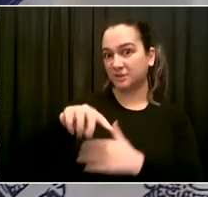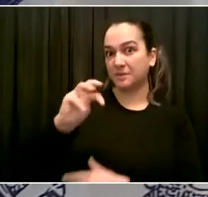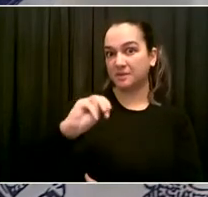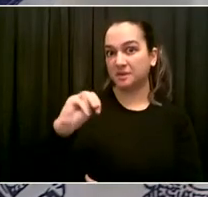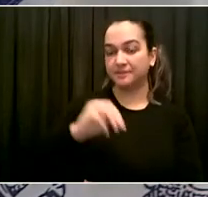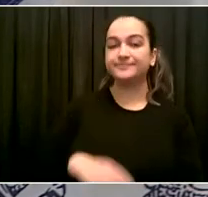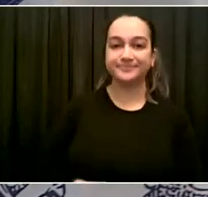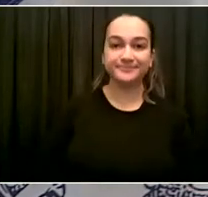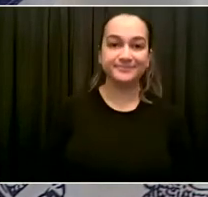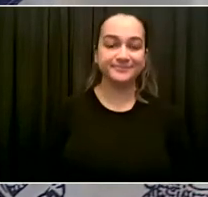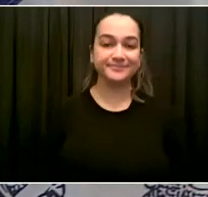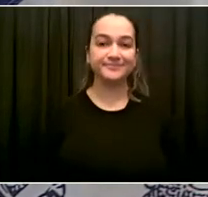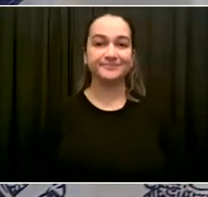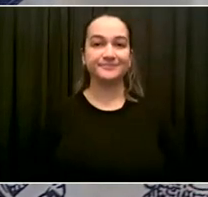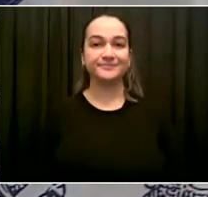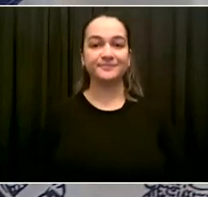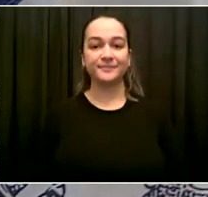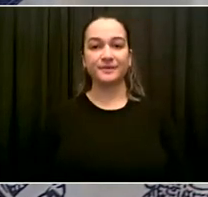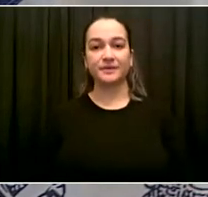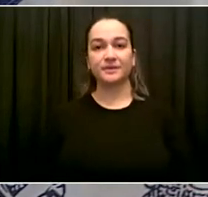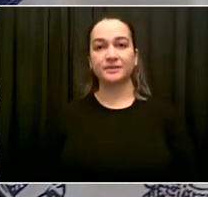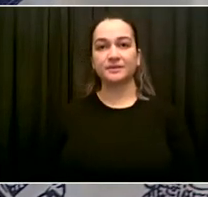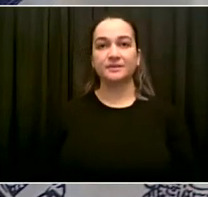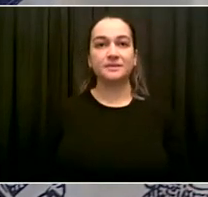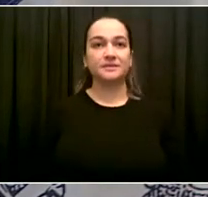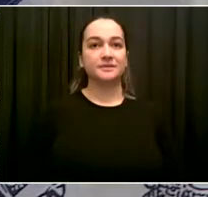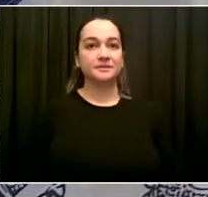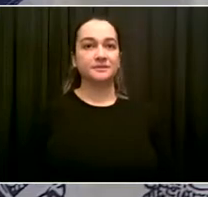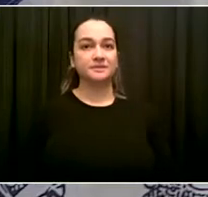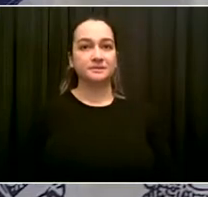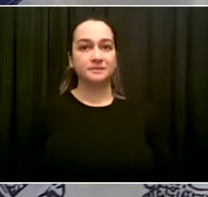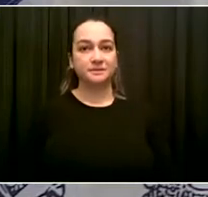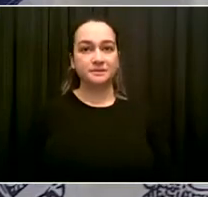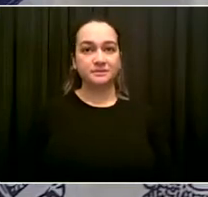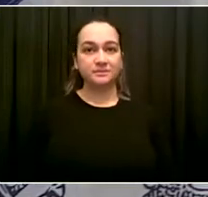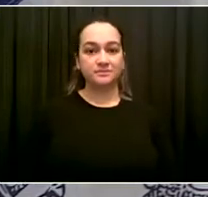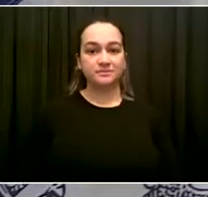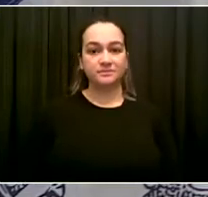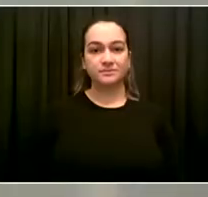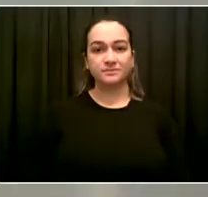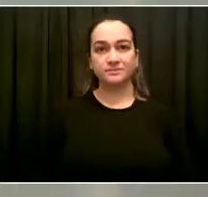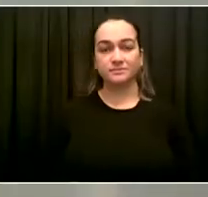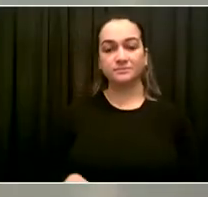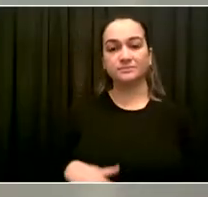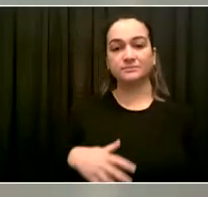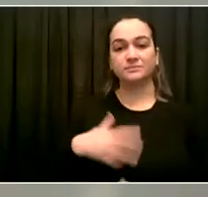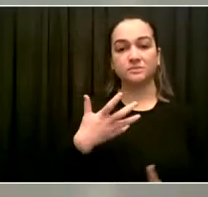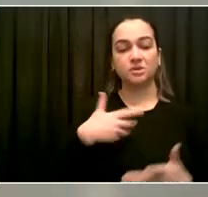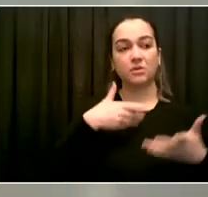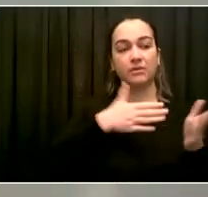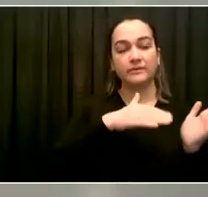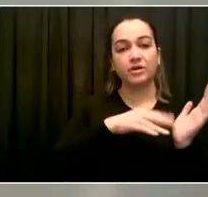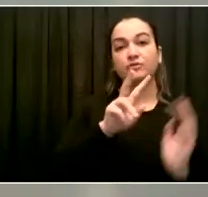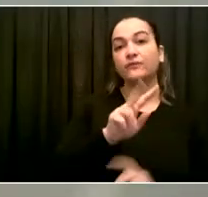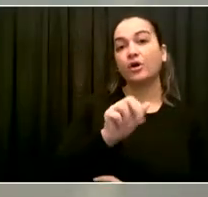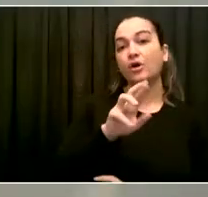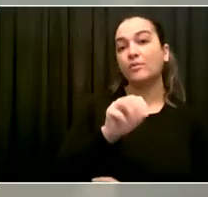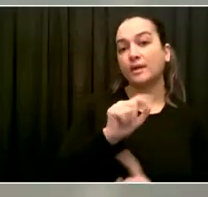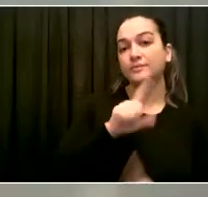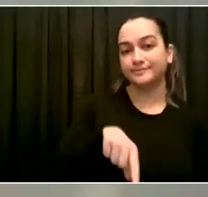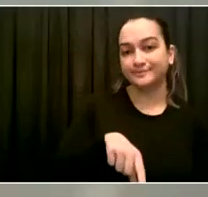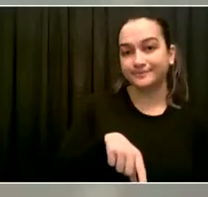Great. Thank you very much, Mr. Mayor. Yeah. Just to reiterate to people, this is an important area where people need to be careful. We have seen